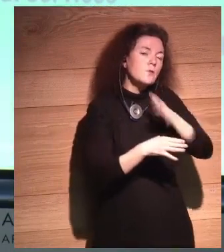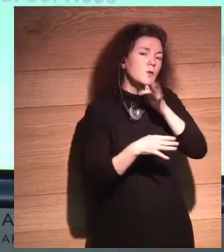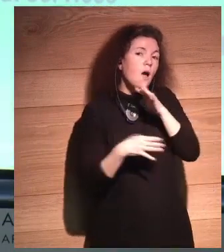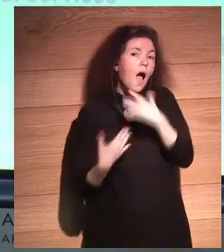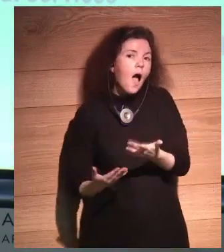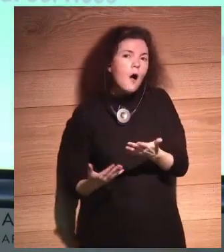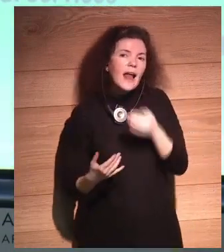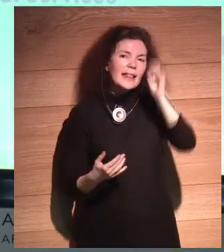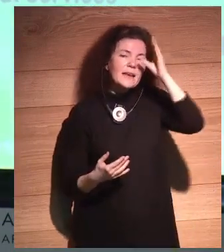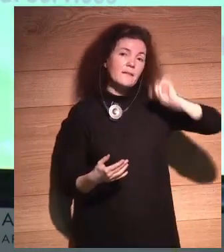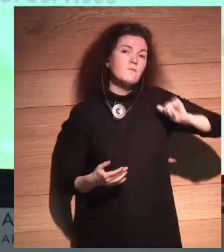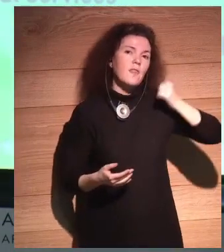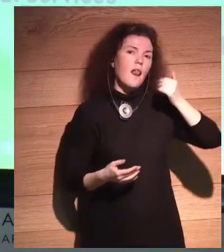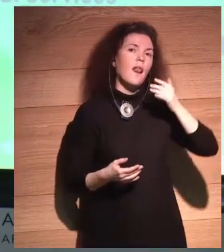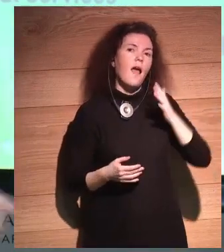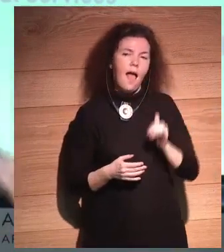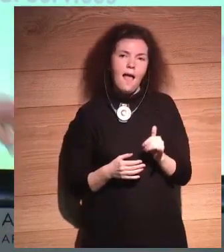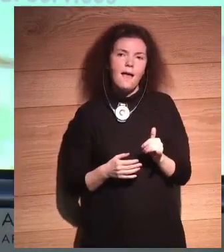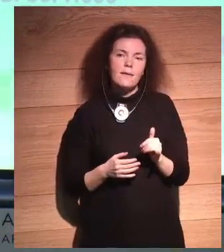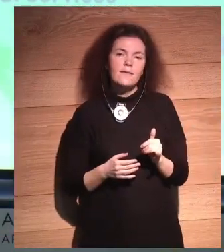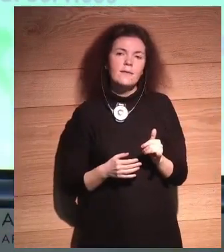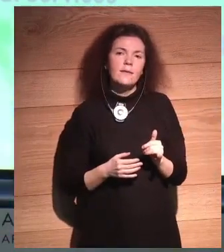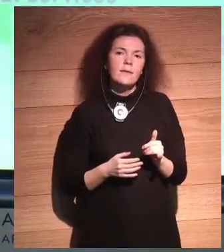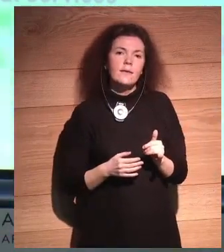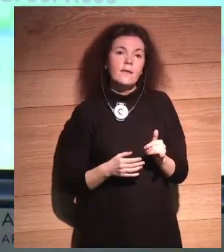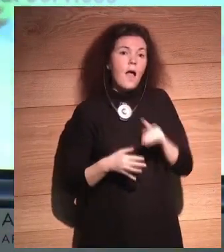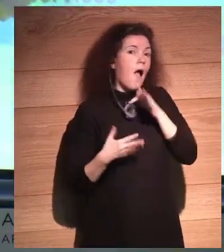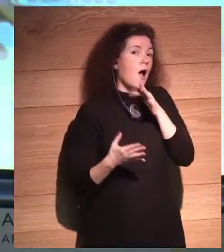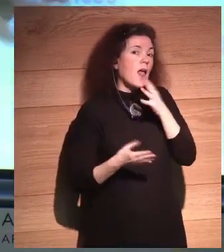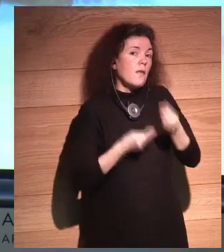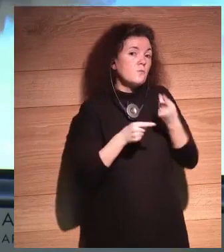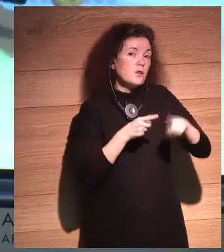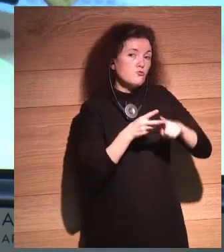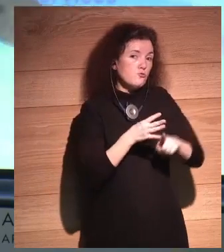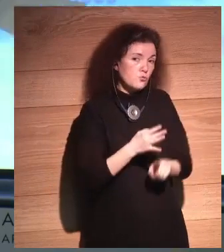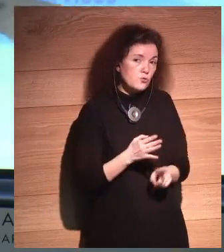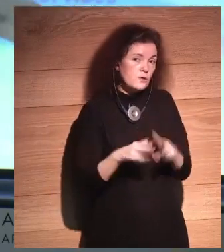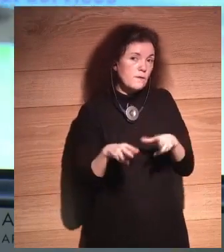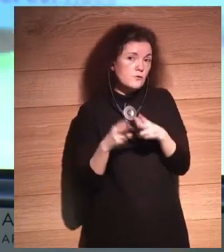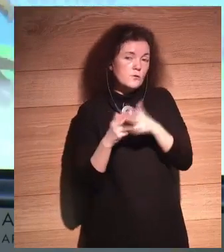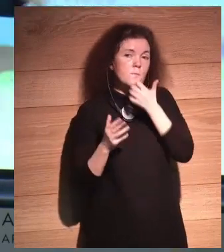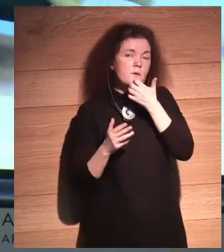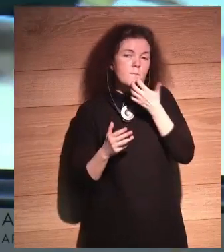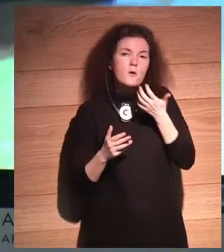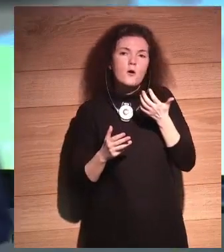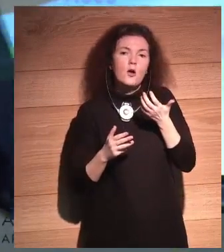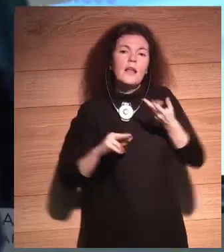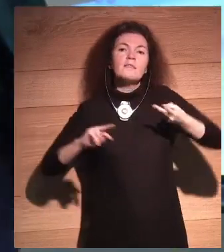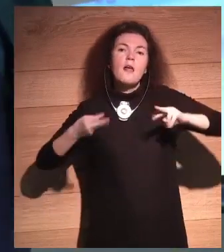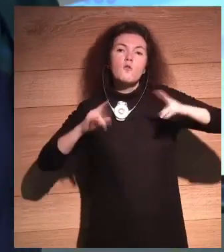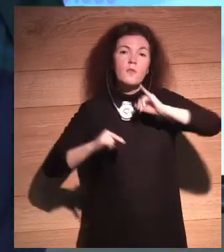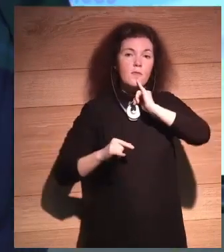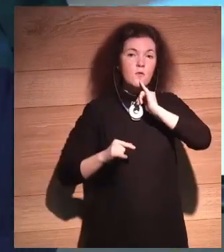pretty much active in every place of society. Look what happened here, language translation, intelligent assistance, Alexa and so on,